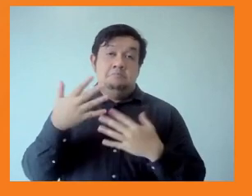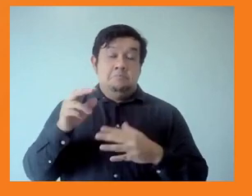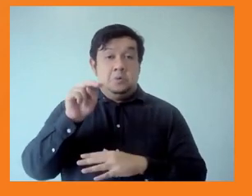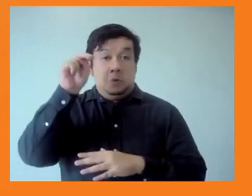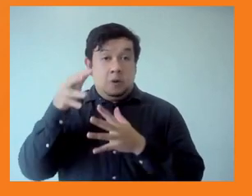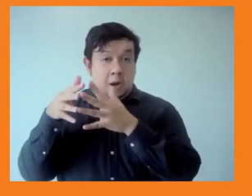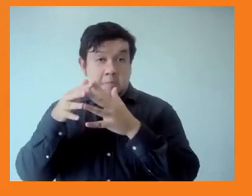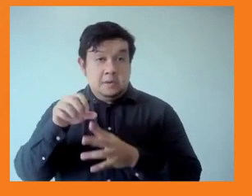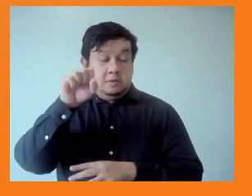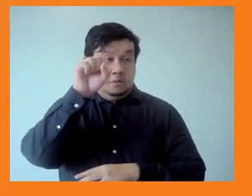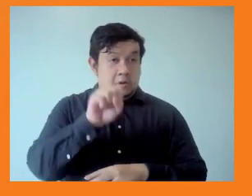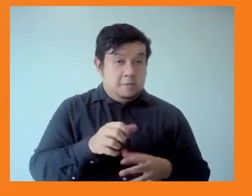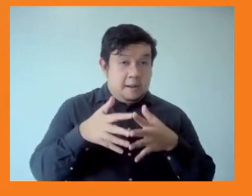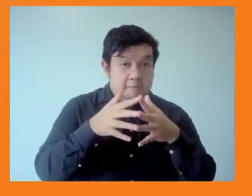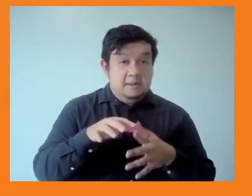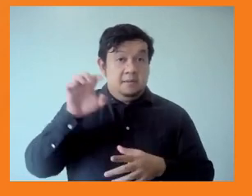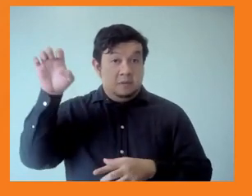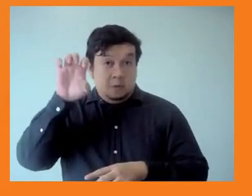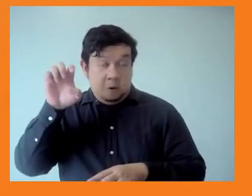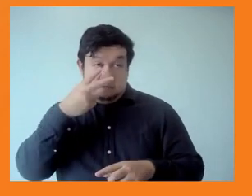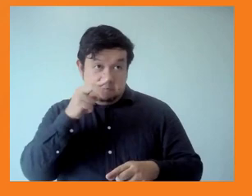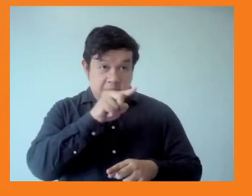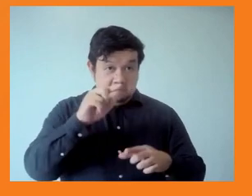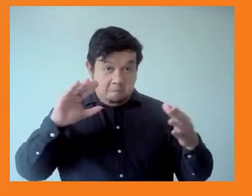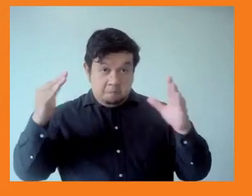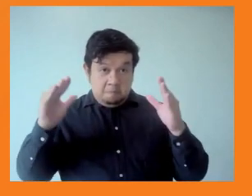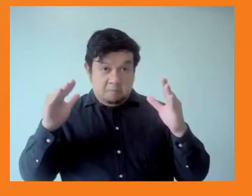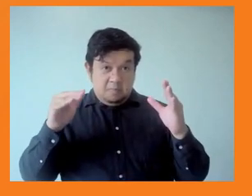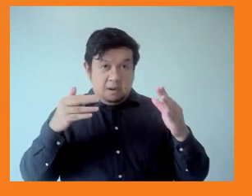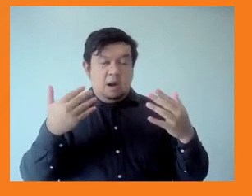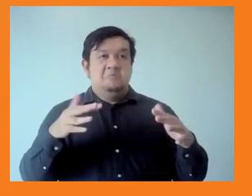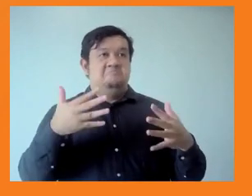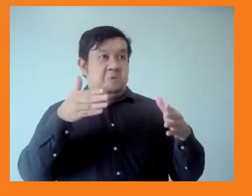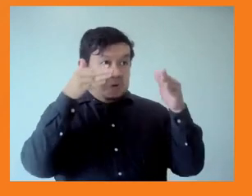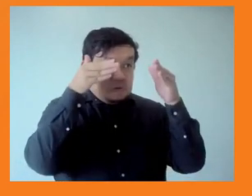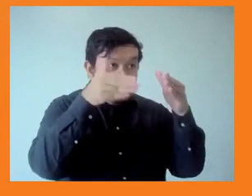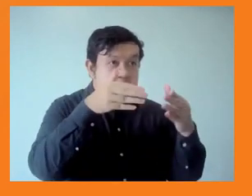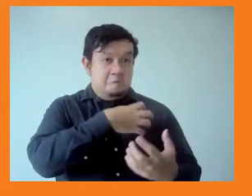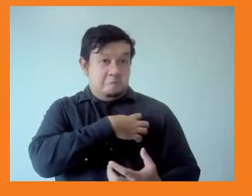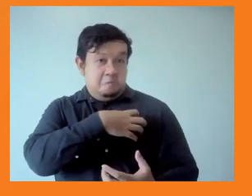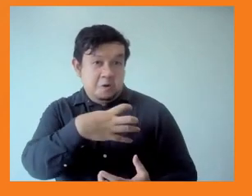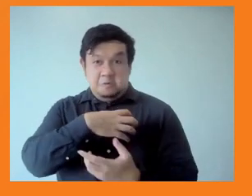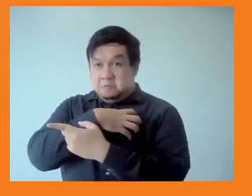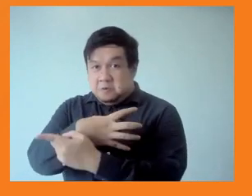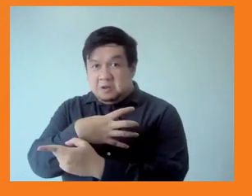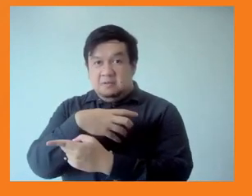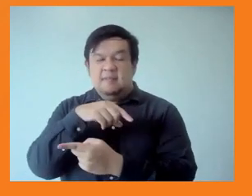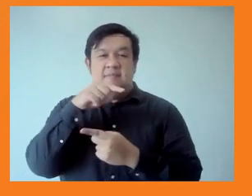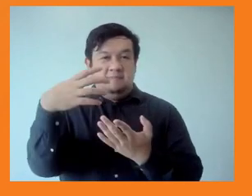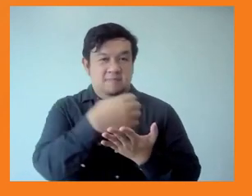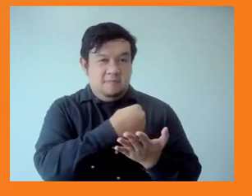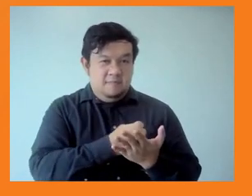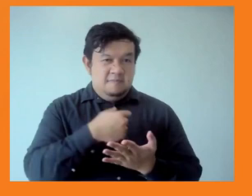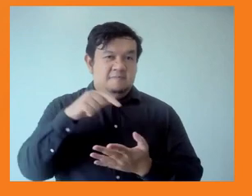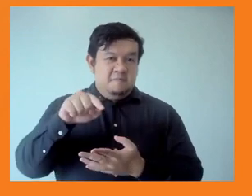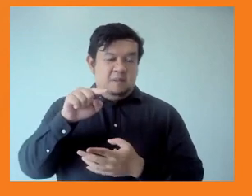concentration of wealth due to capitalism and that capture of wealth in the hands of one percent, that elite capture, which